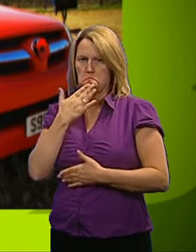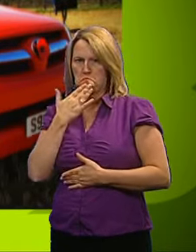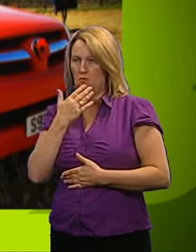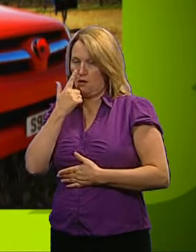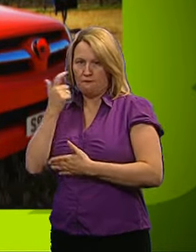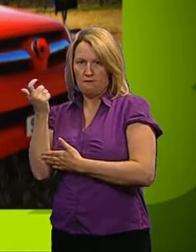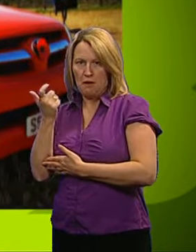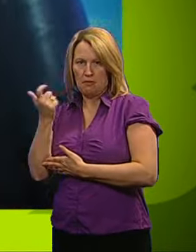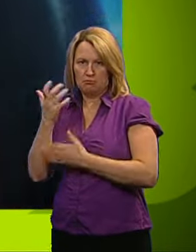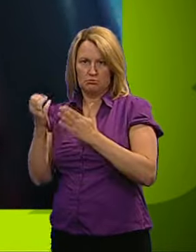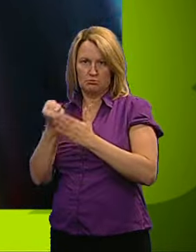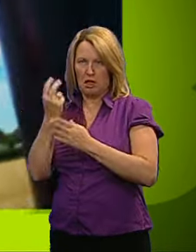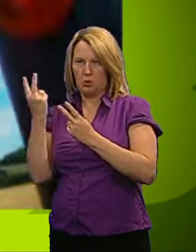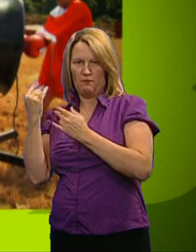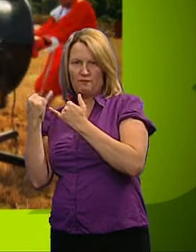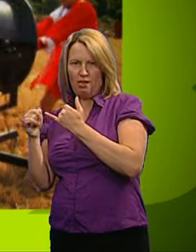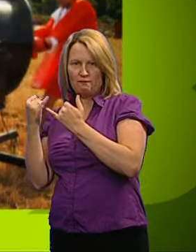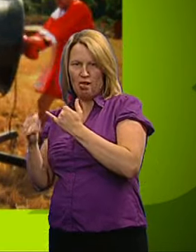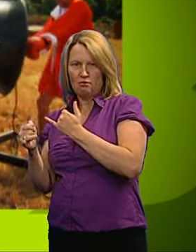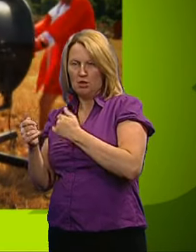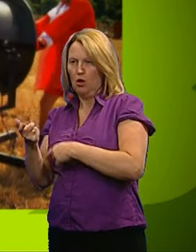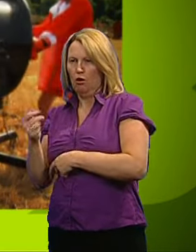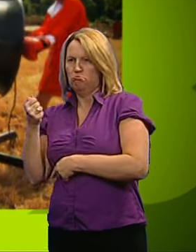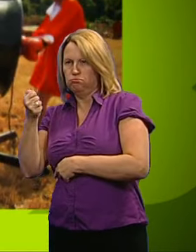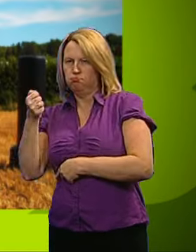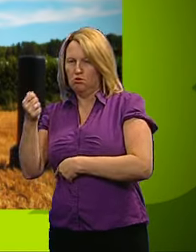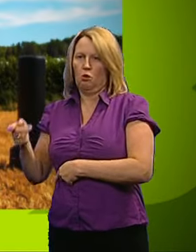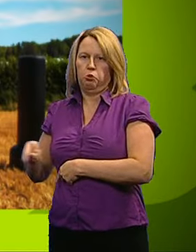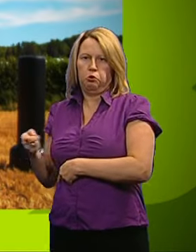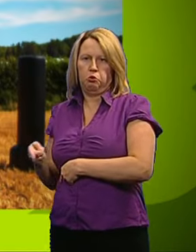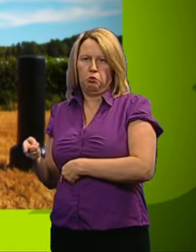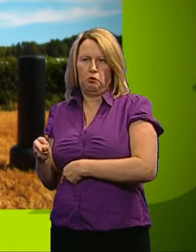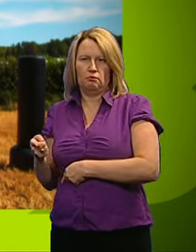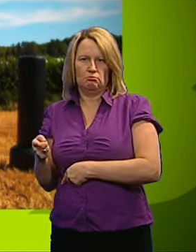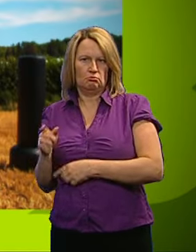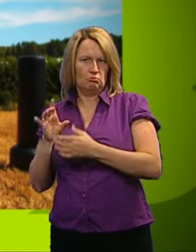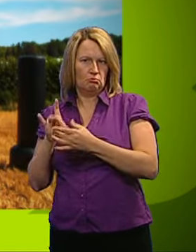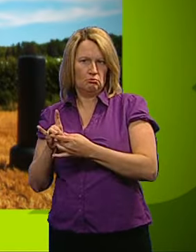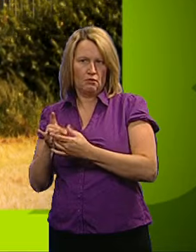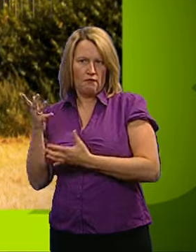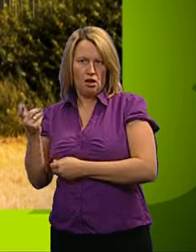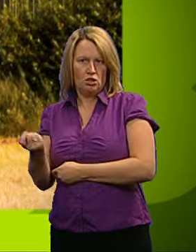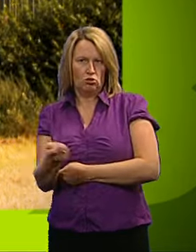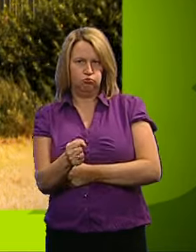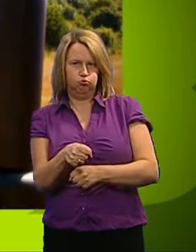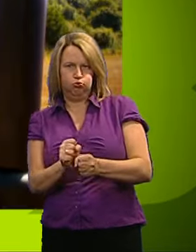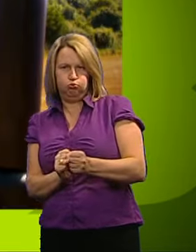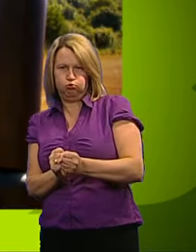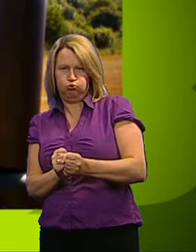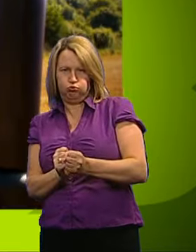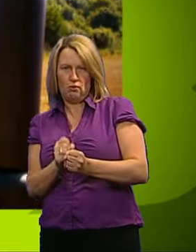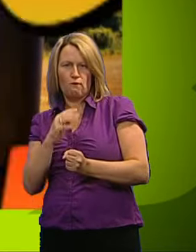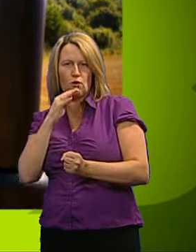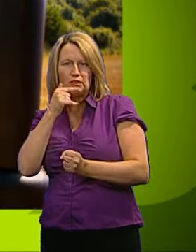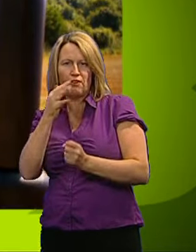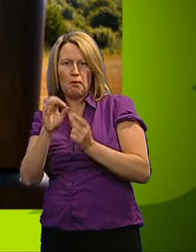So, can our fireman succeed where the other two methods have failed? He has a hose connected to a fire hydrant that can shoot out up